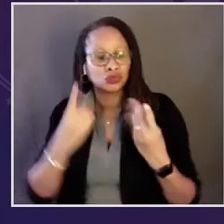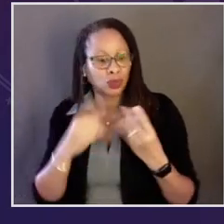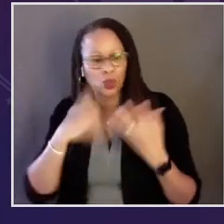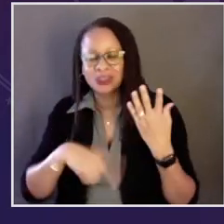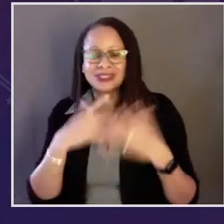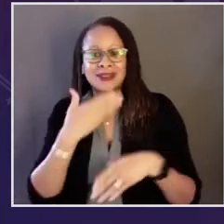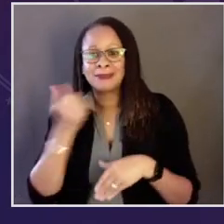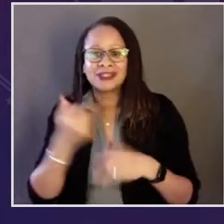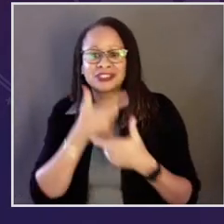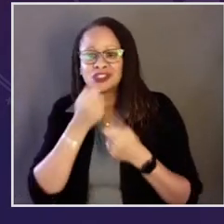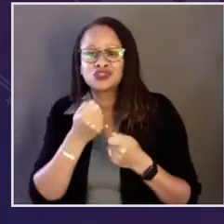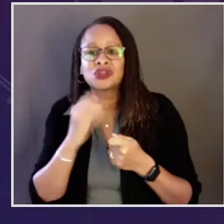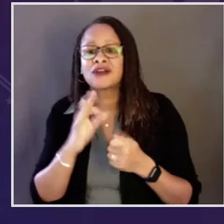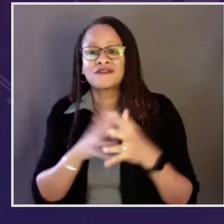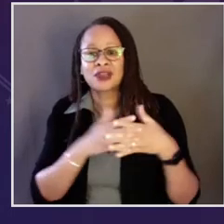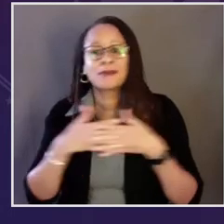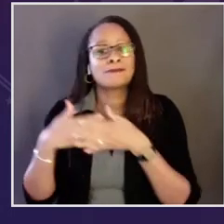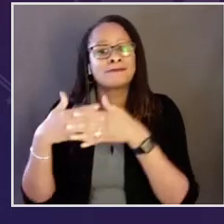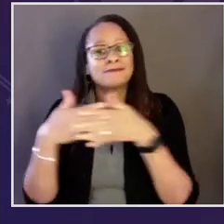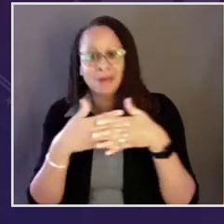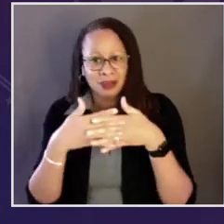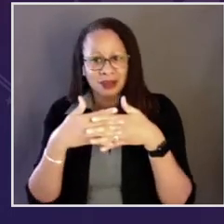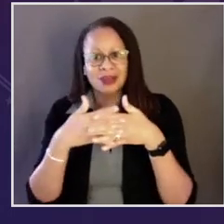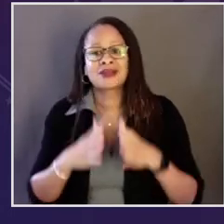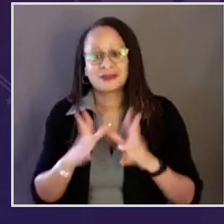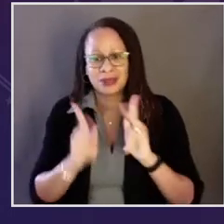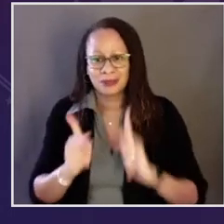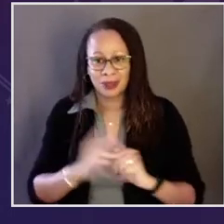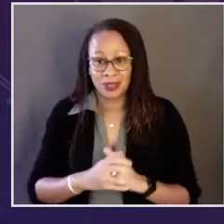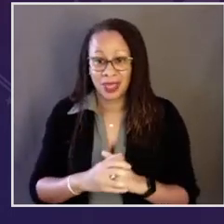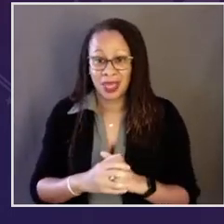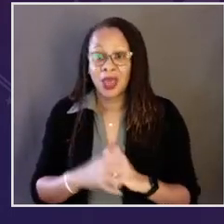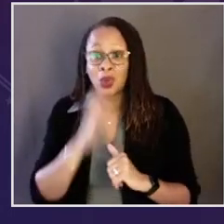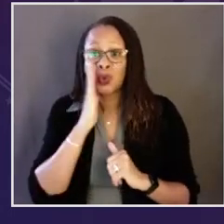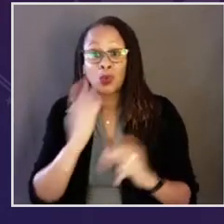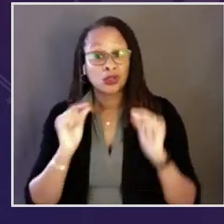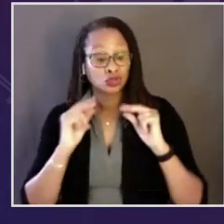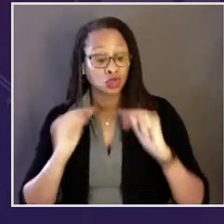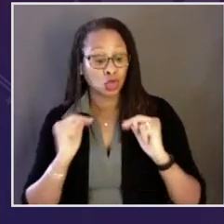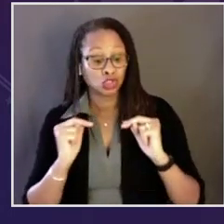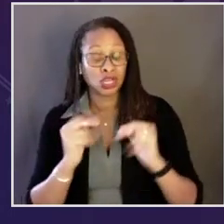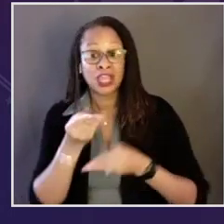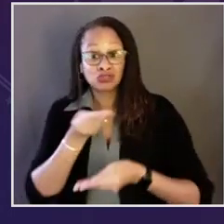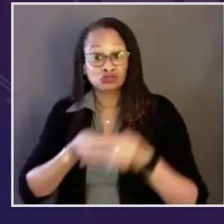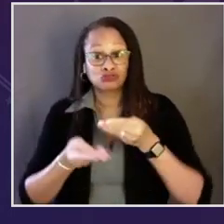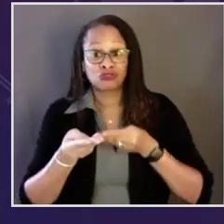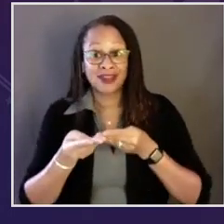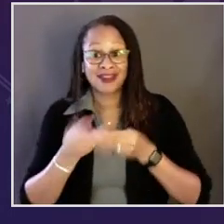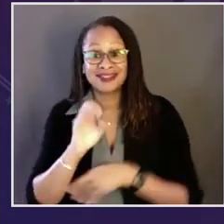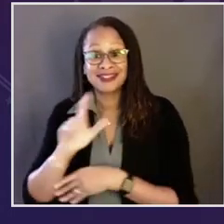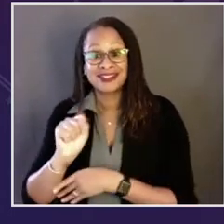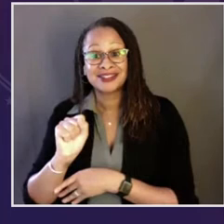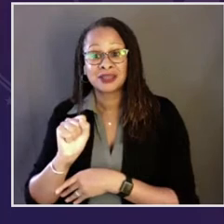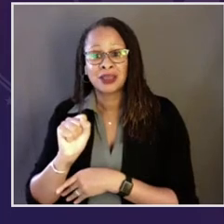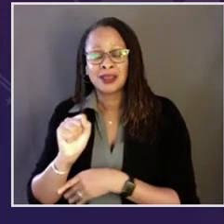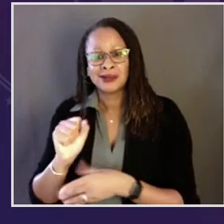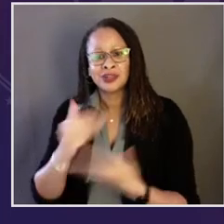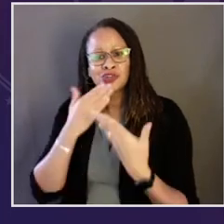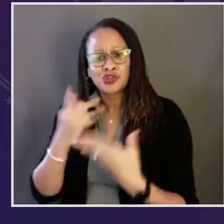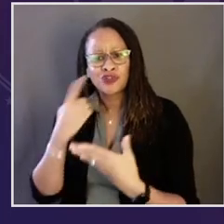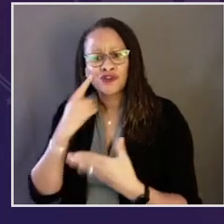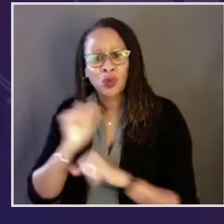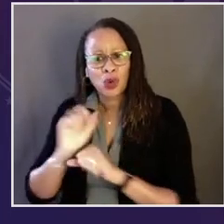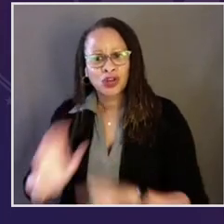Leaders who will be focused on doing what is in the best interest of the American people, who will